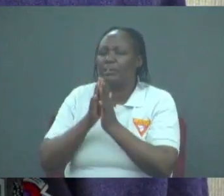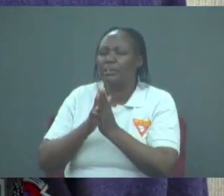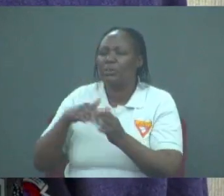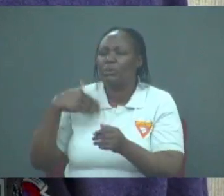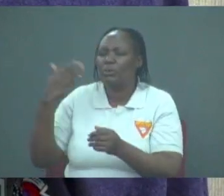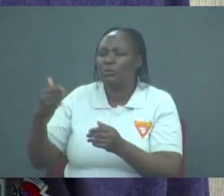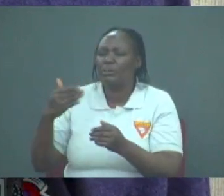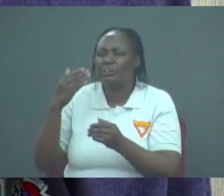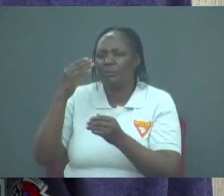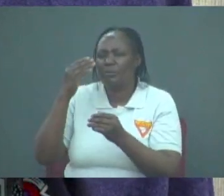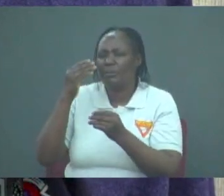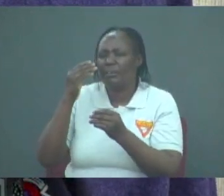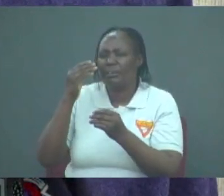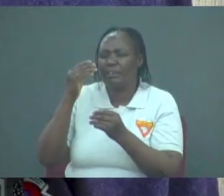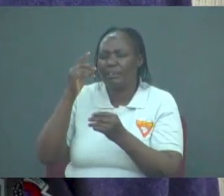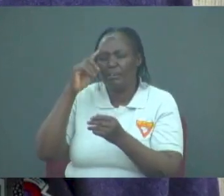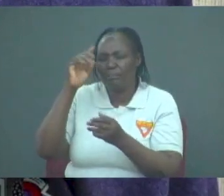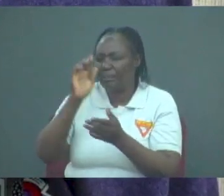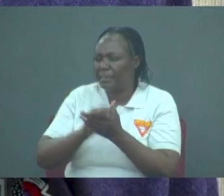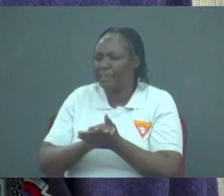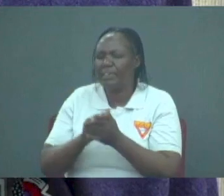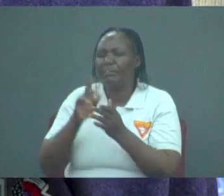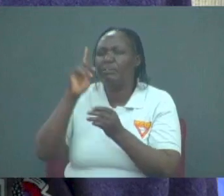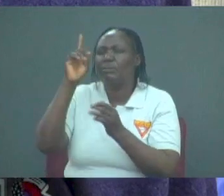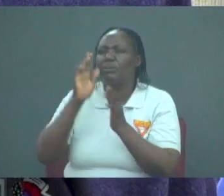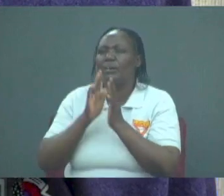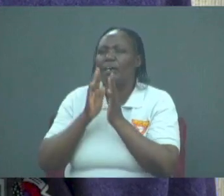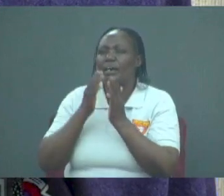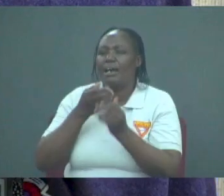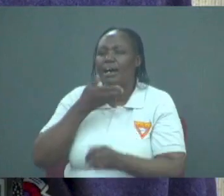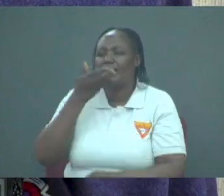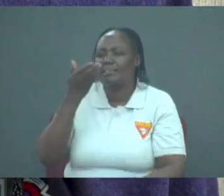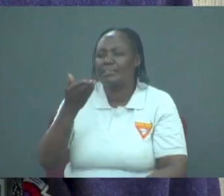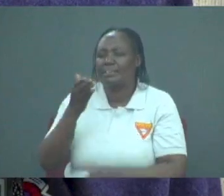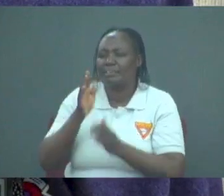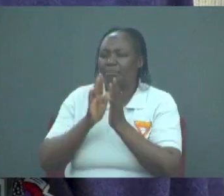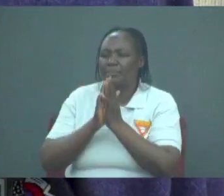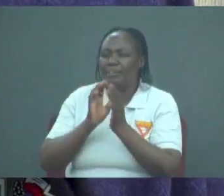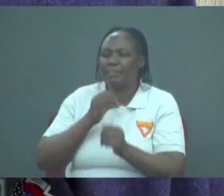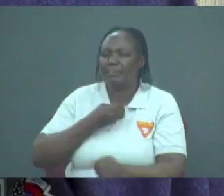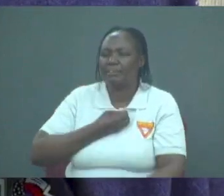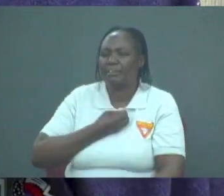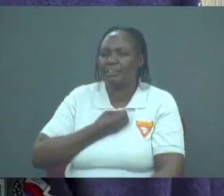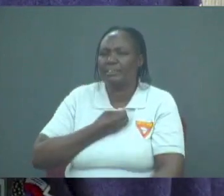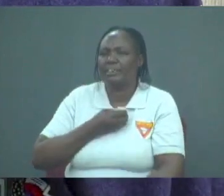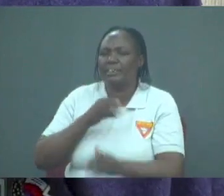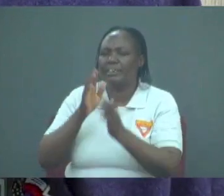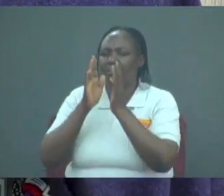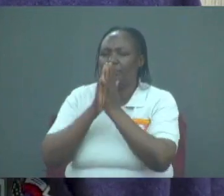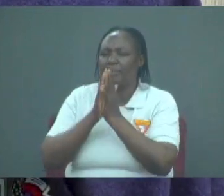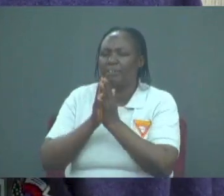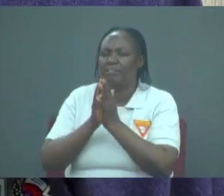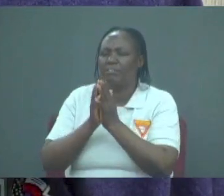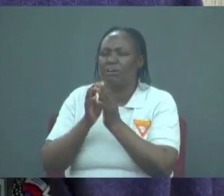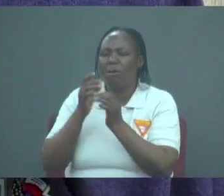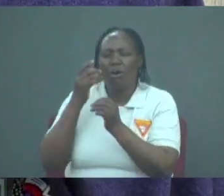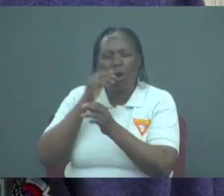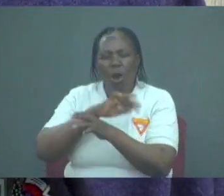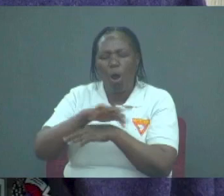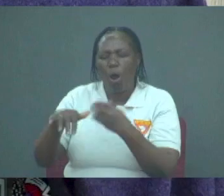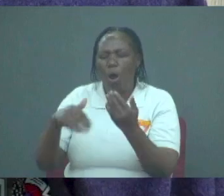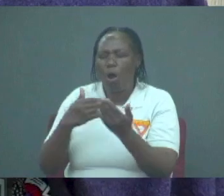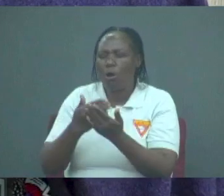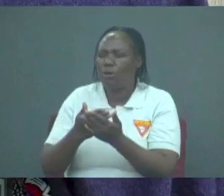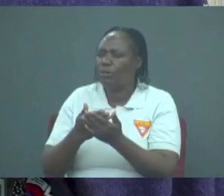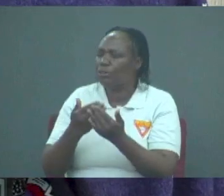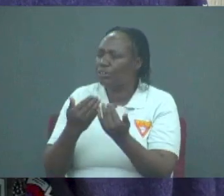believe that you hear and answer prayer and so we ask you Lord that you will answer these prayers and I pray for all the children who are standing here